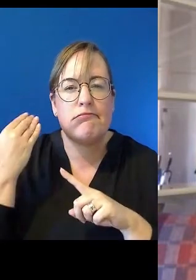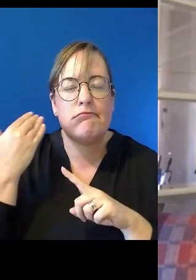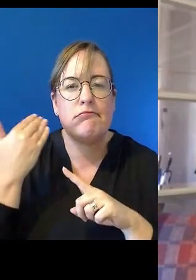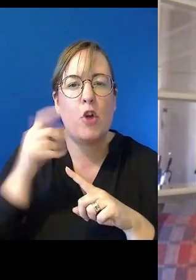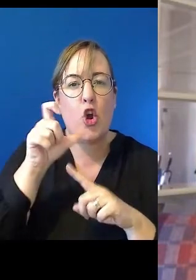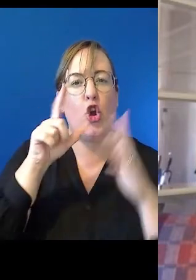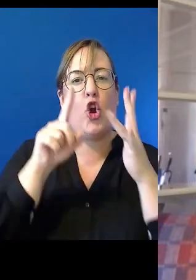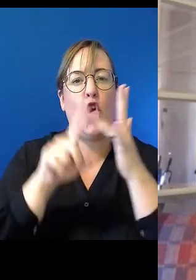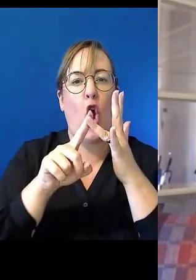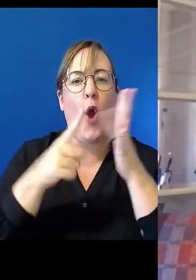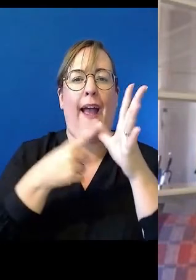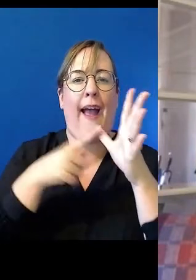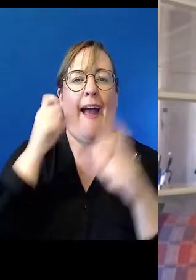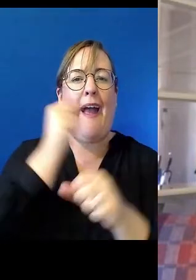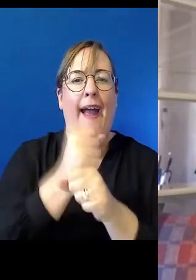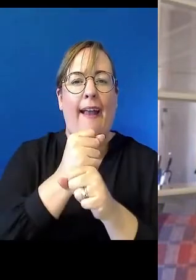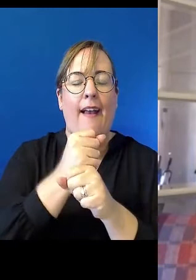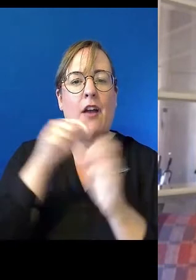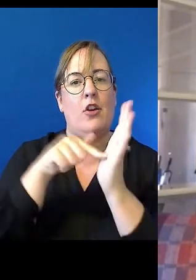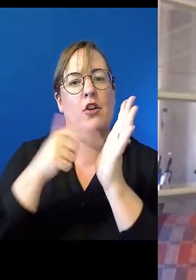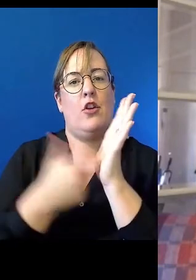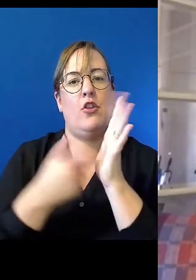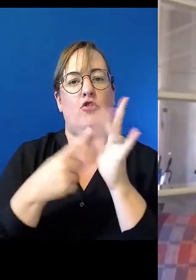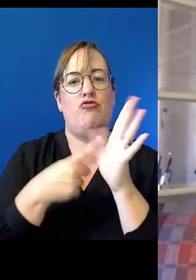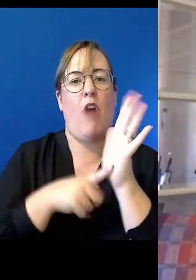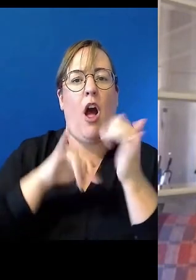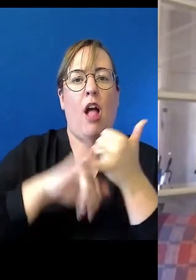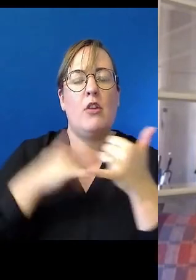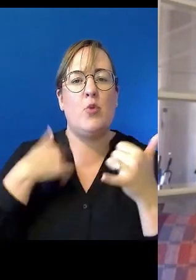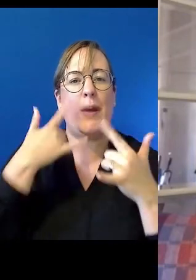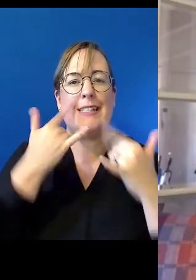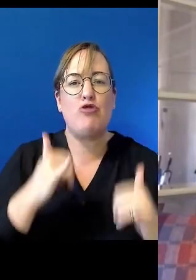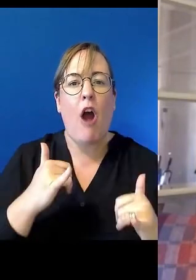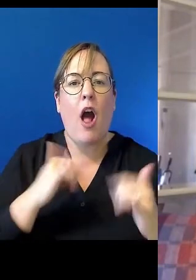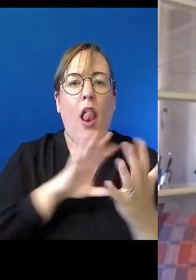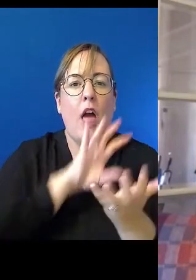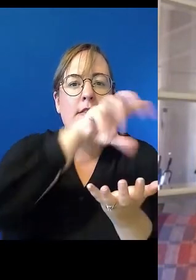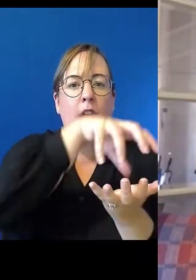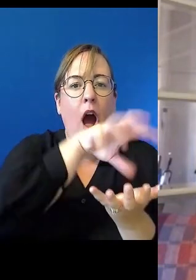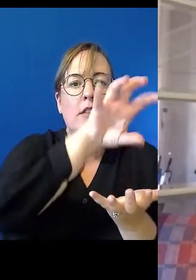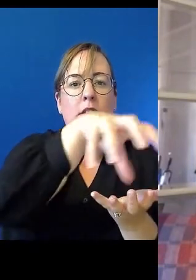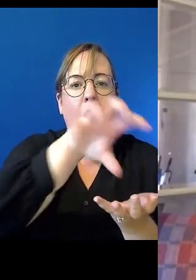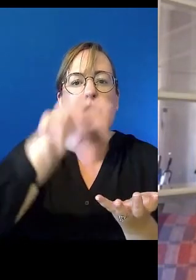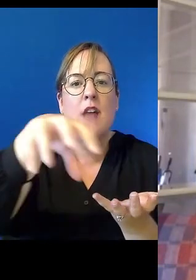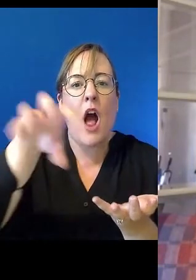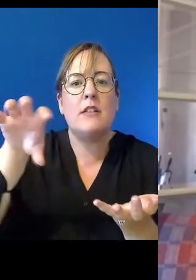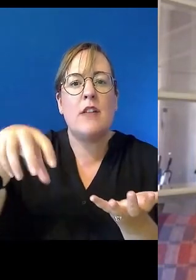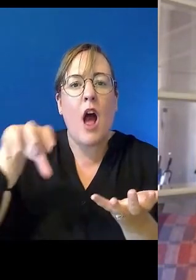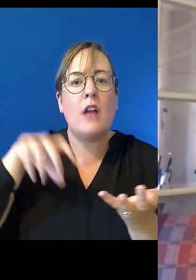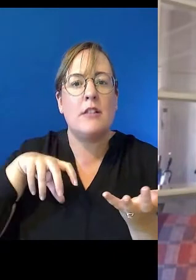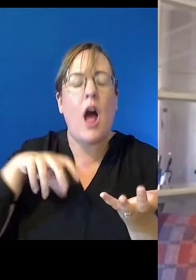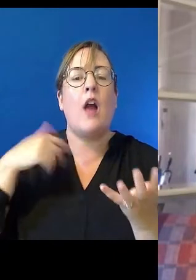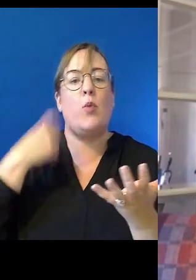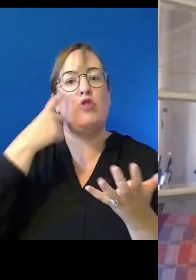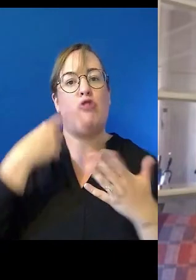trials, where we, you know, had all these trial sites, seven or eight trial sites around the nation, where we're looking at new arrangements.